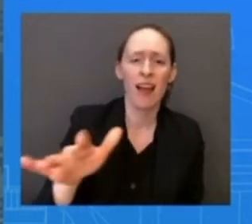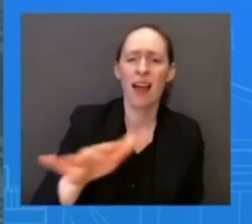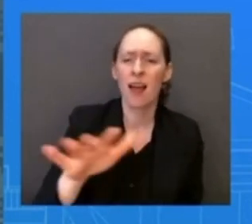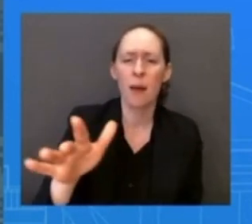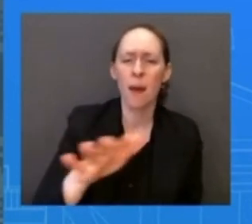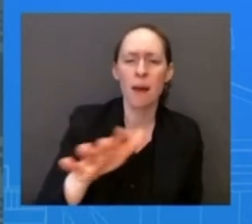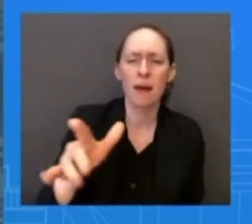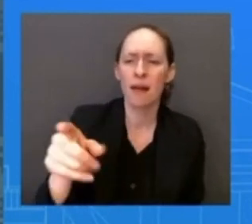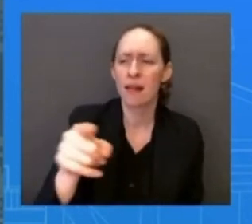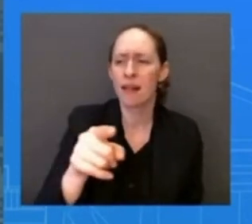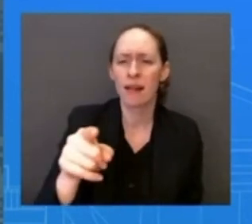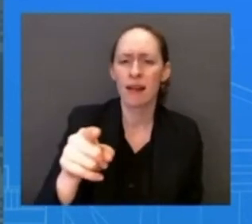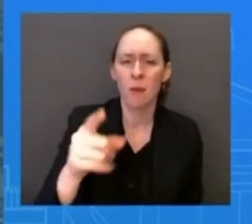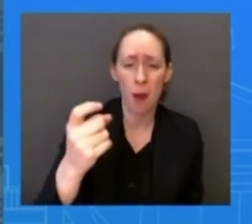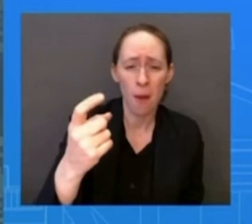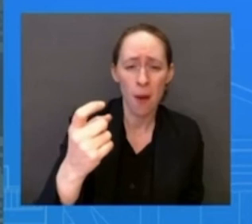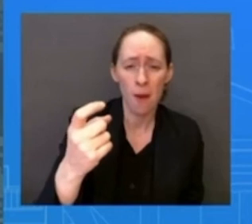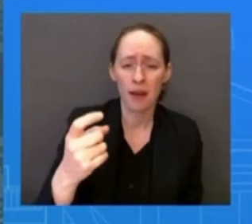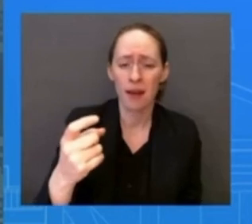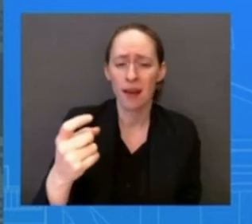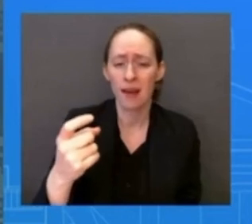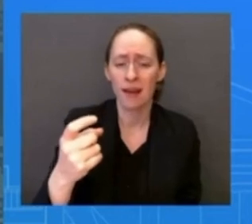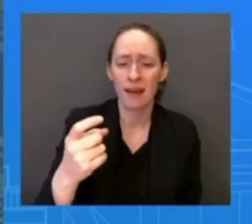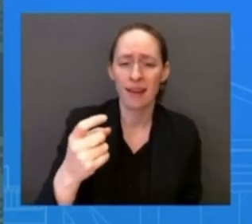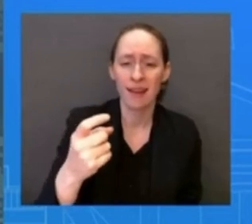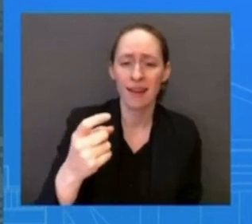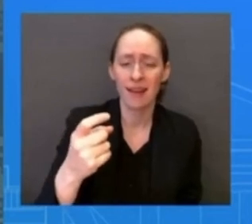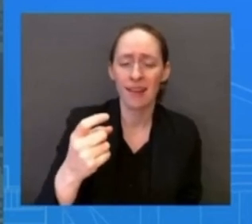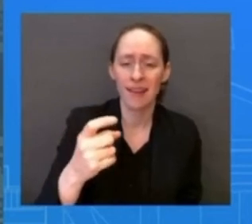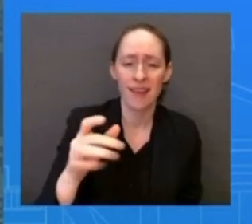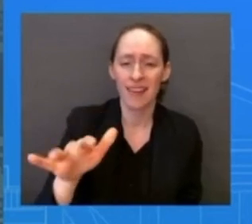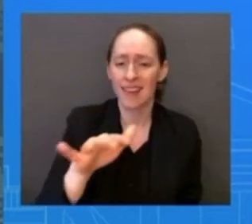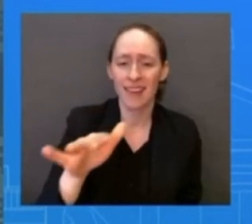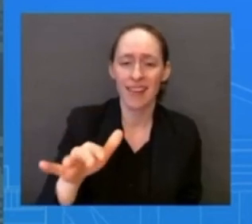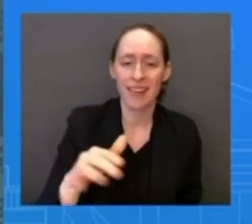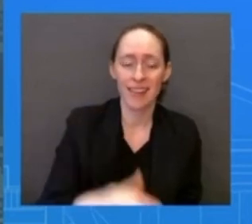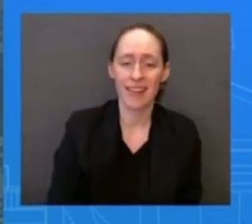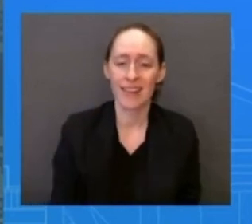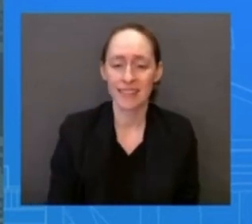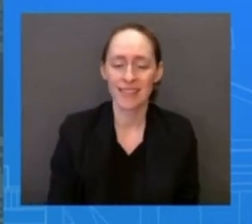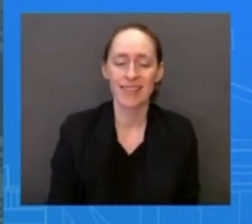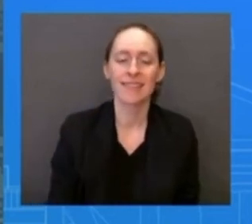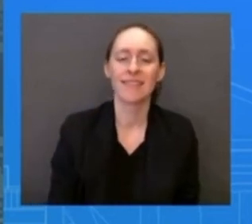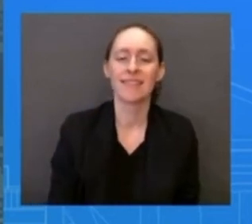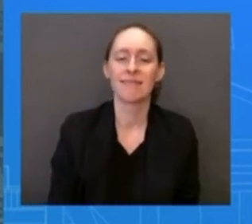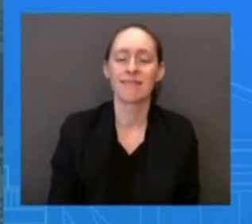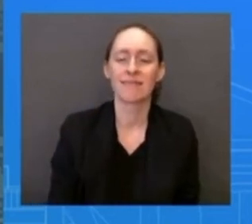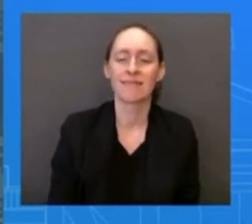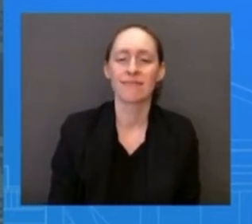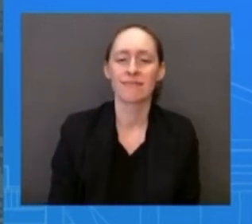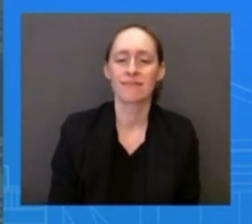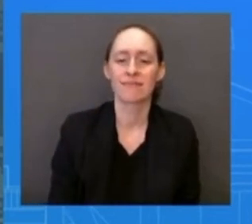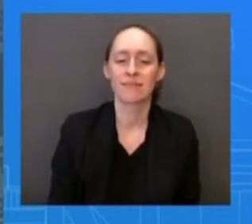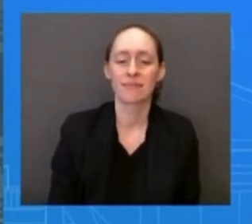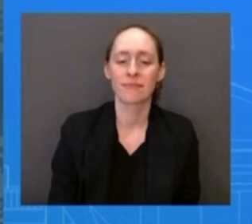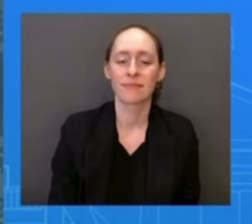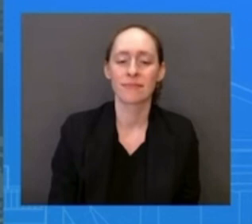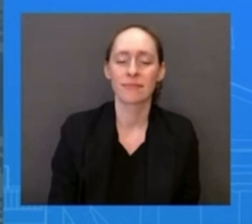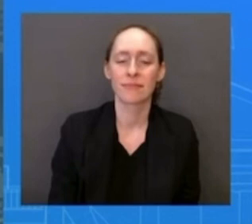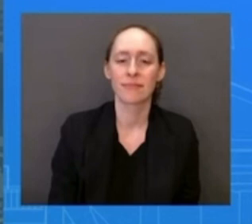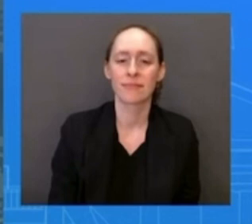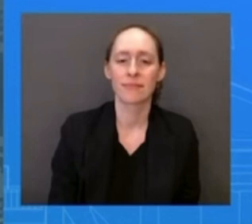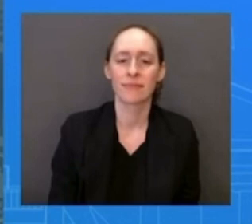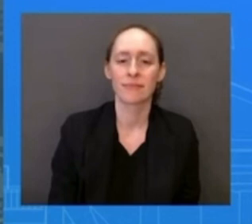back. Oh, no, Alex, I'm sorry, I was calling Alex. thank you. Karina, we're seeing violence escalate